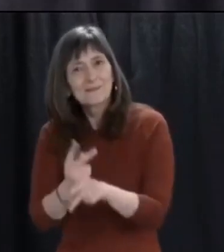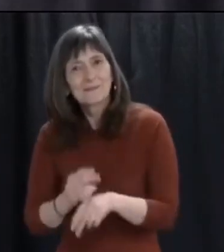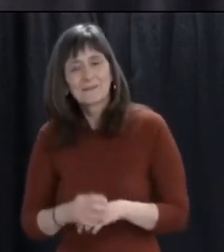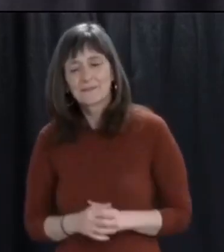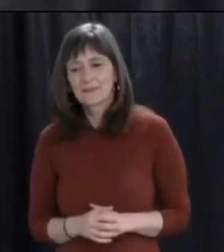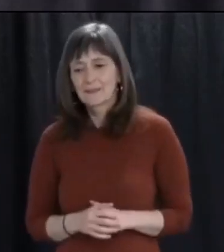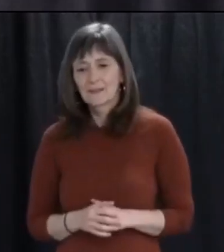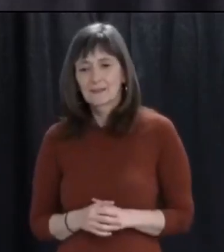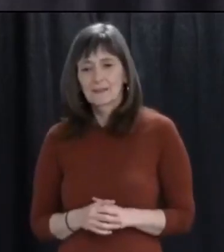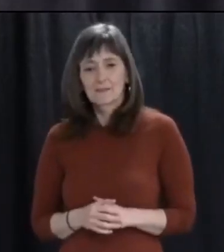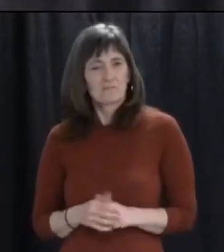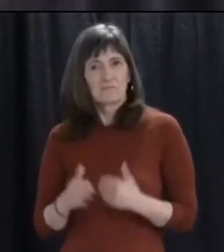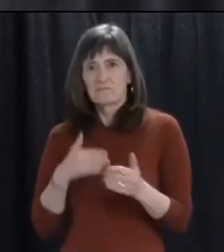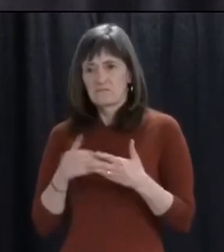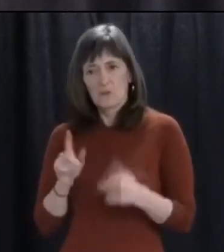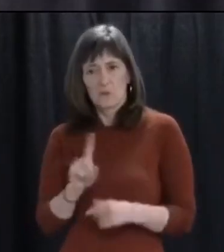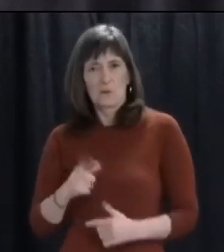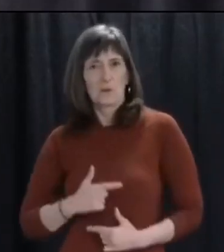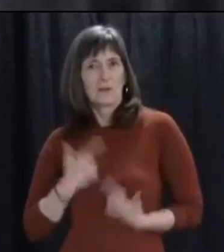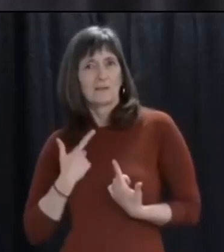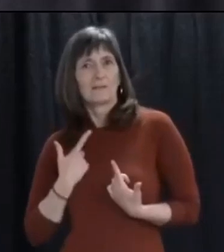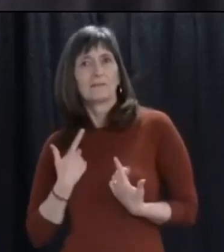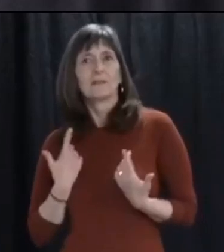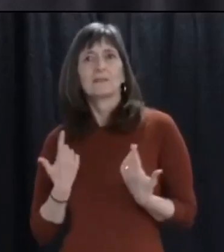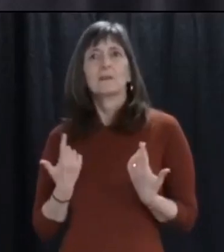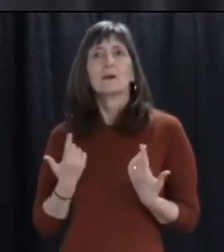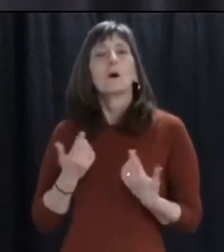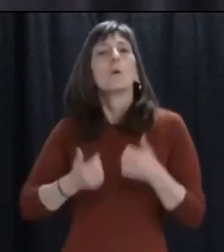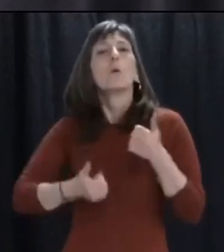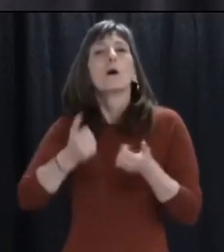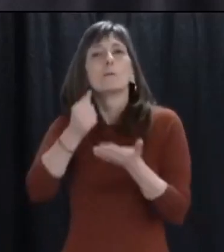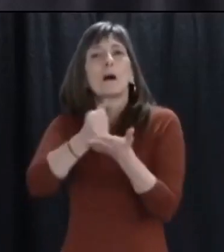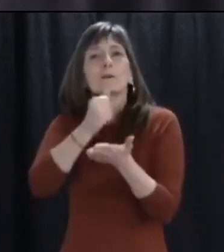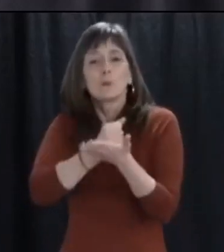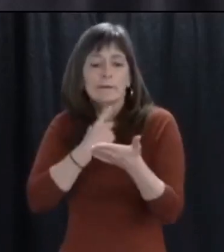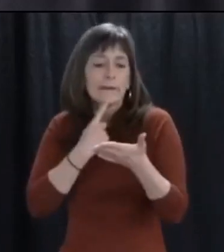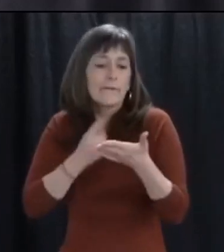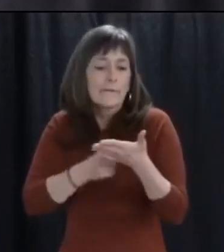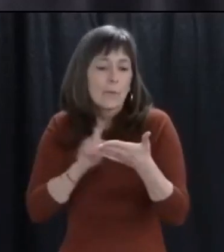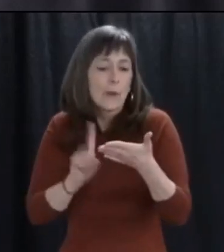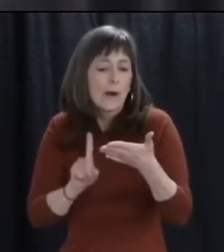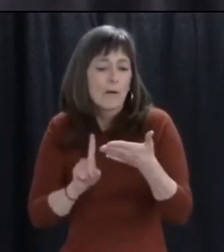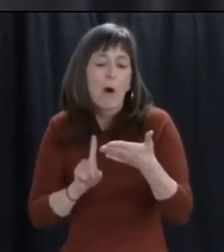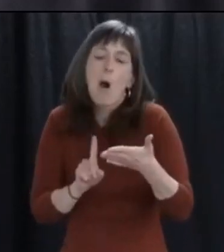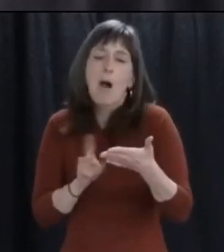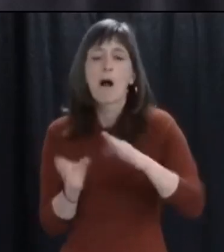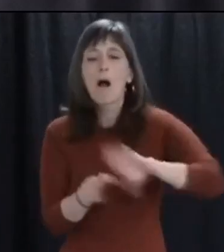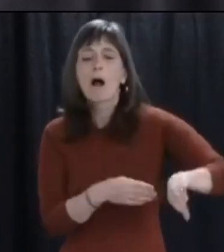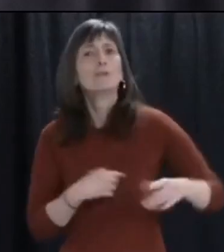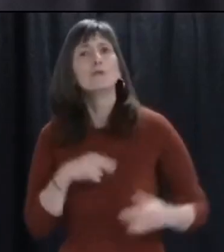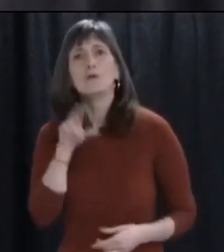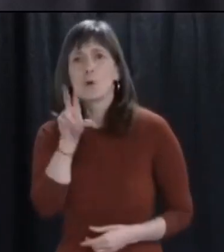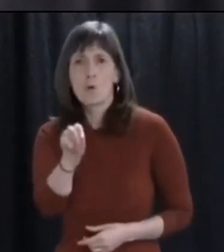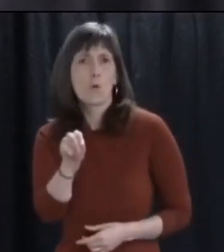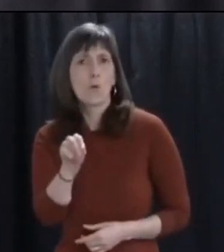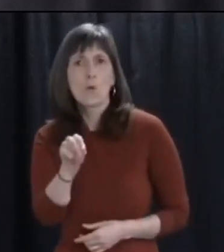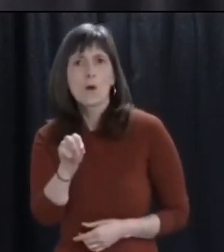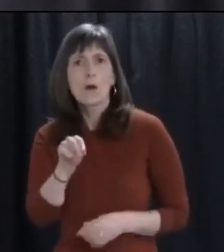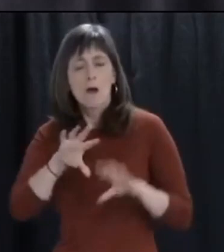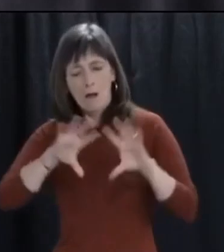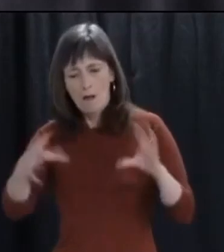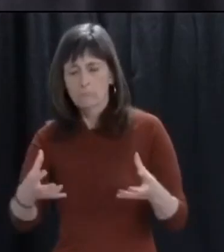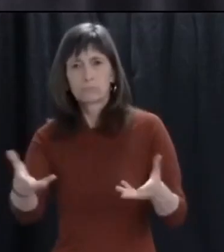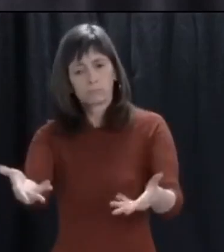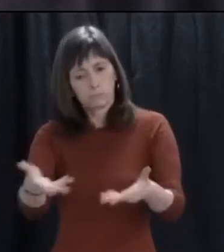no matter where they live or what passport they hold. COVID-19 is a turning